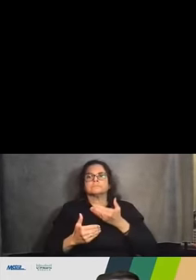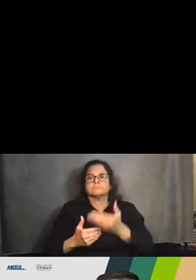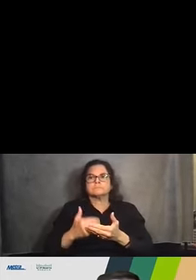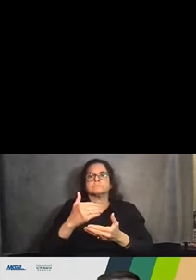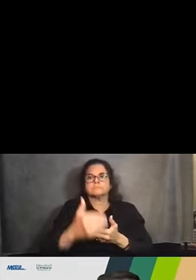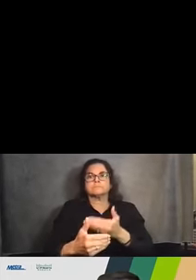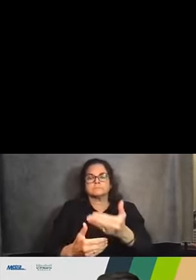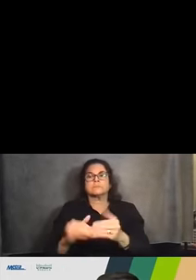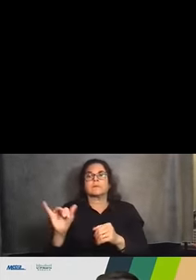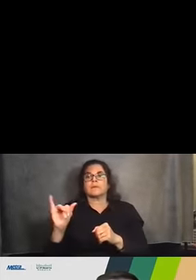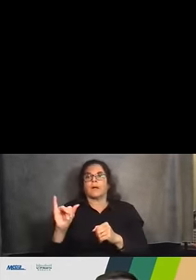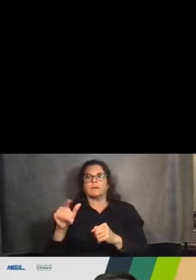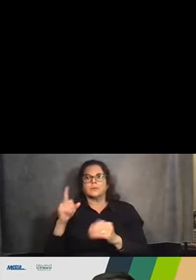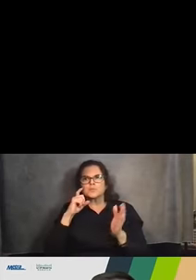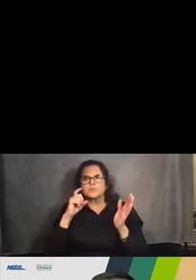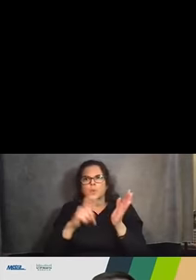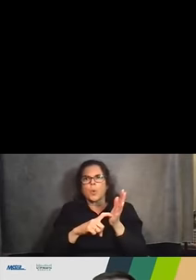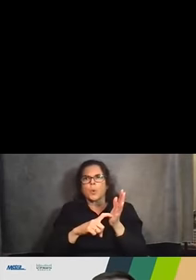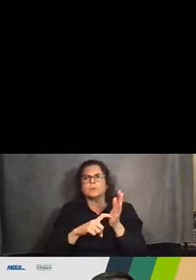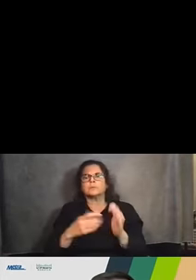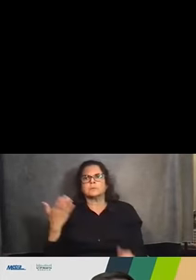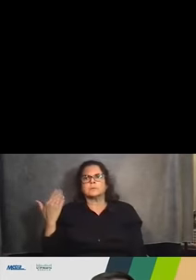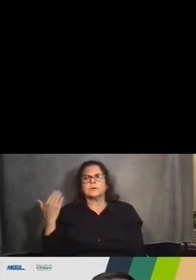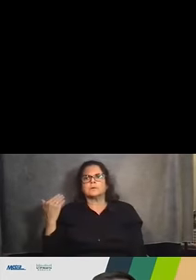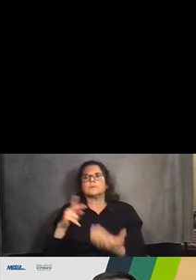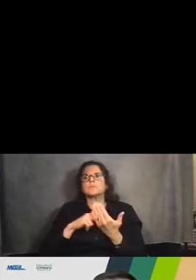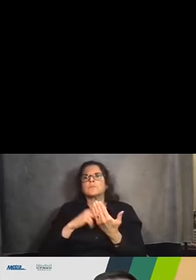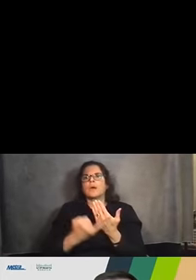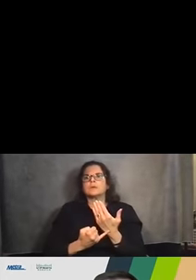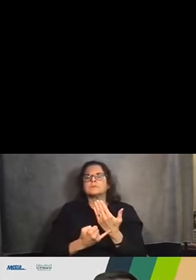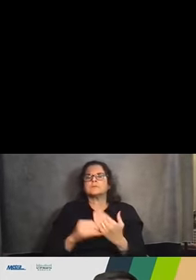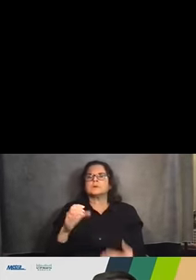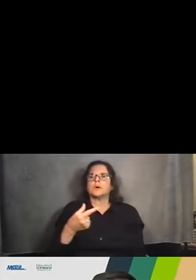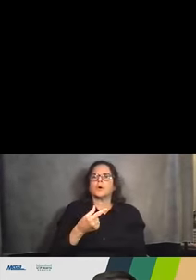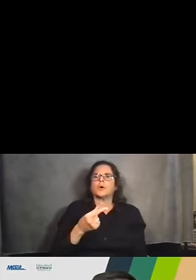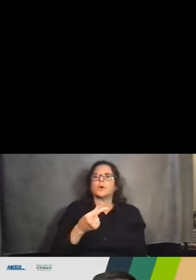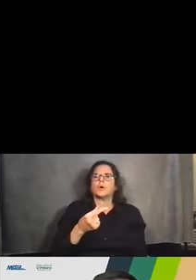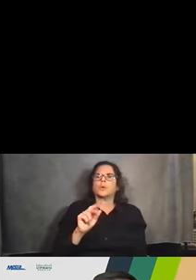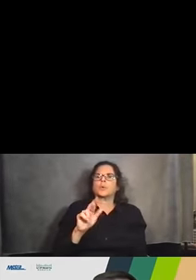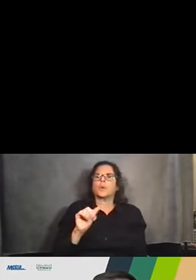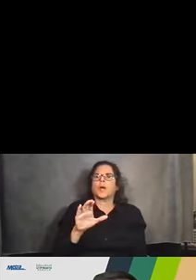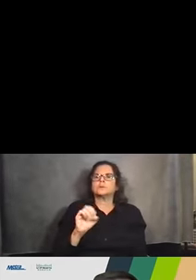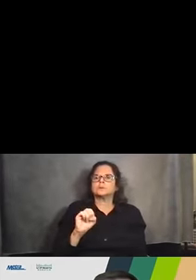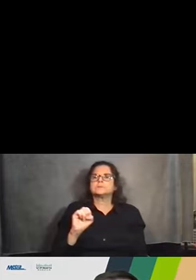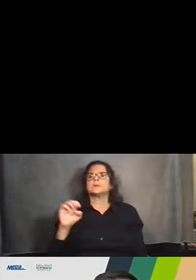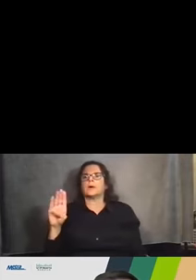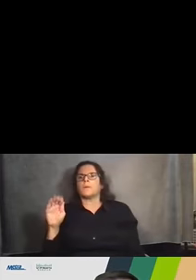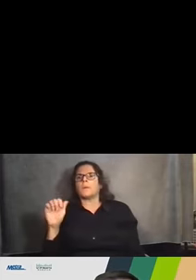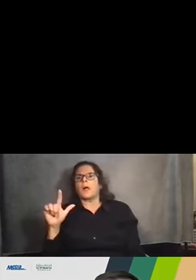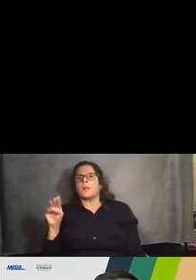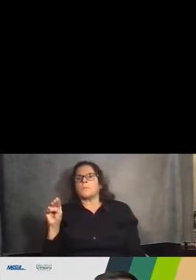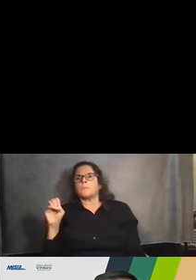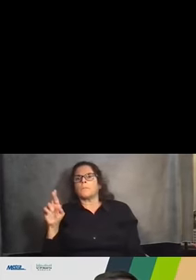As you may have noticed from the previous project again between Graysonville Morrill that that was recently completed, where those bridges had been